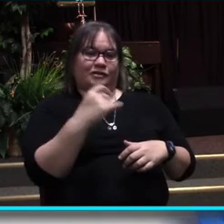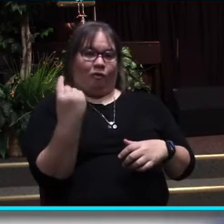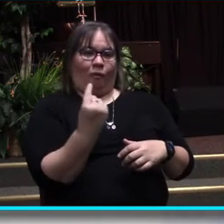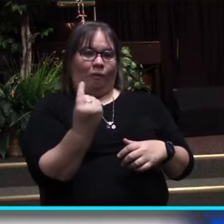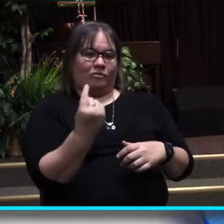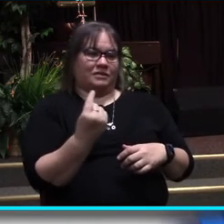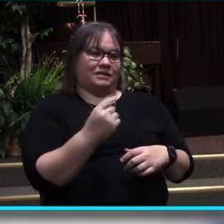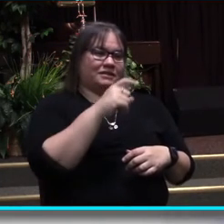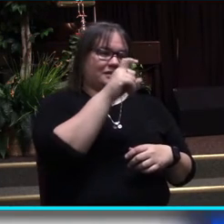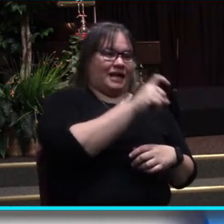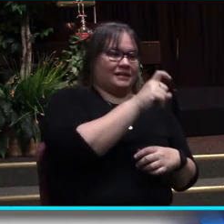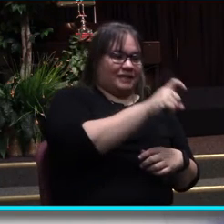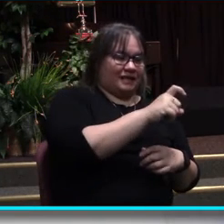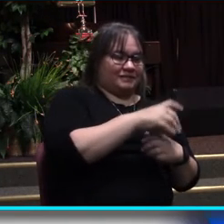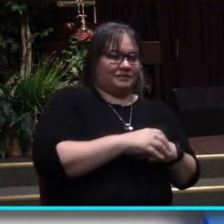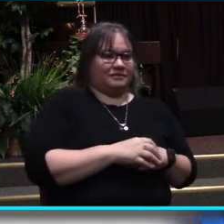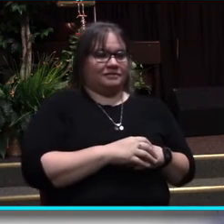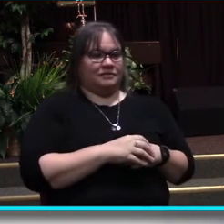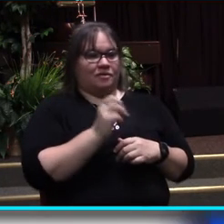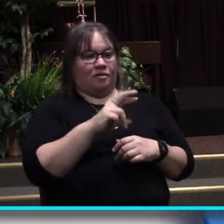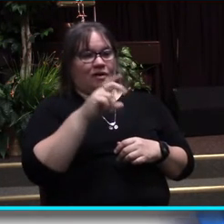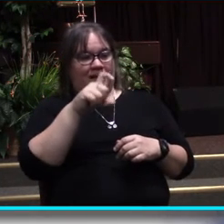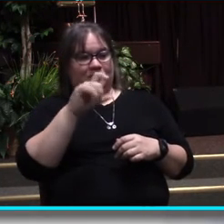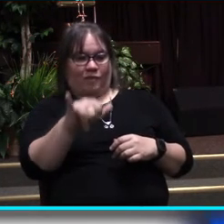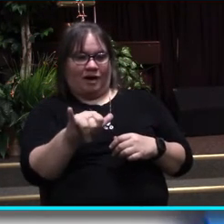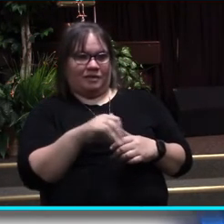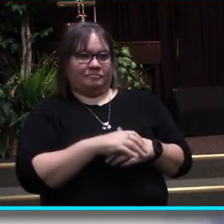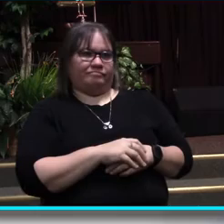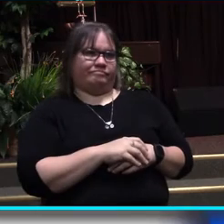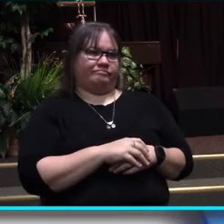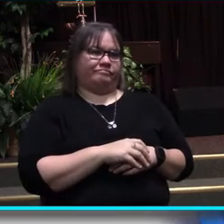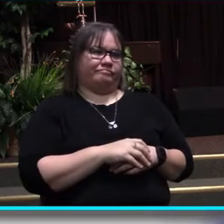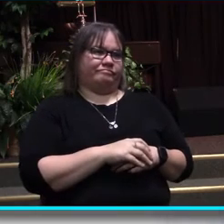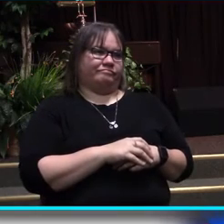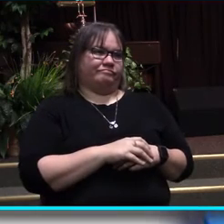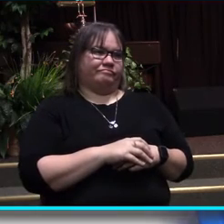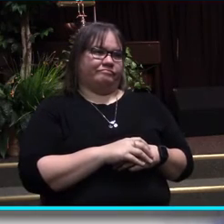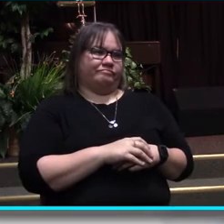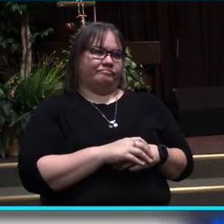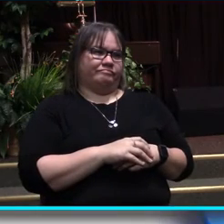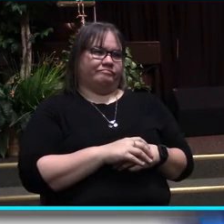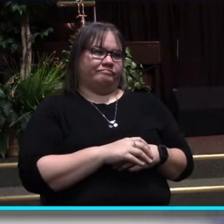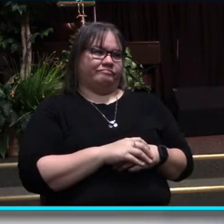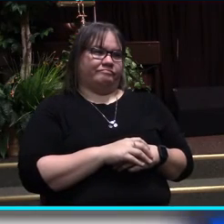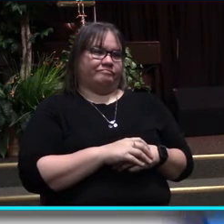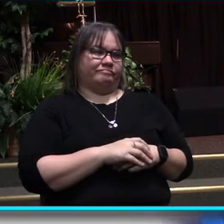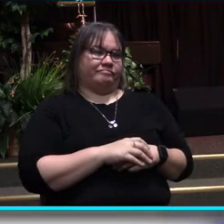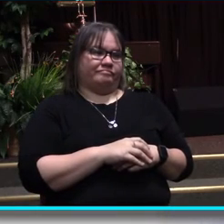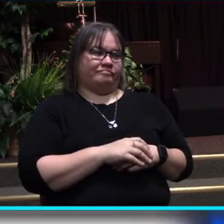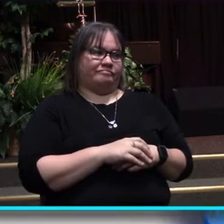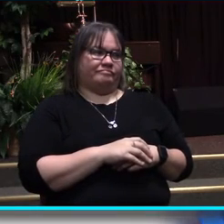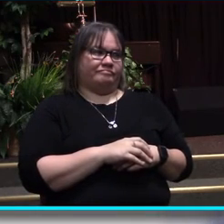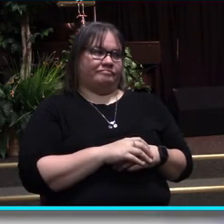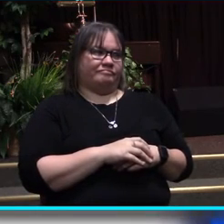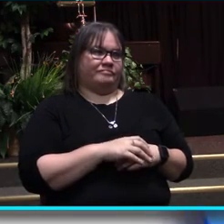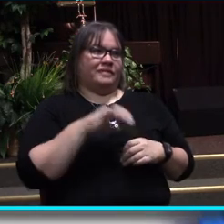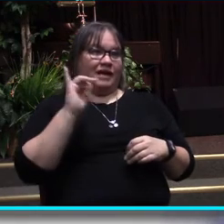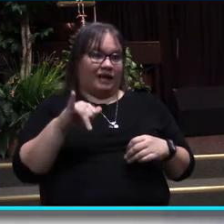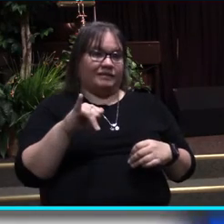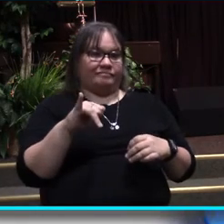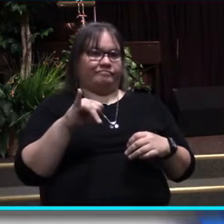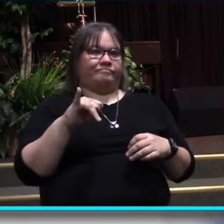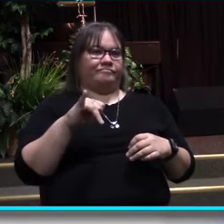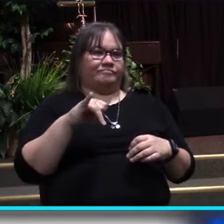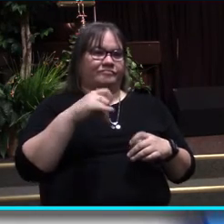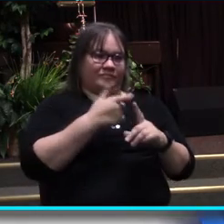of XX or XY. And it testifies to the original